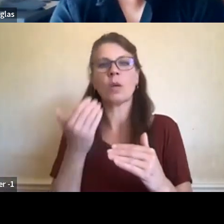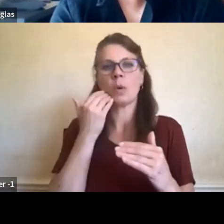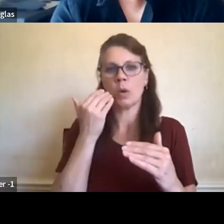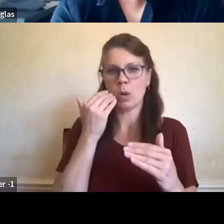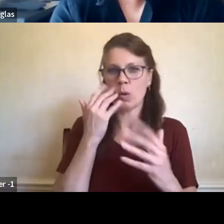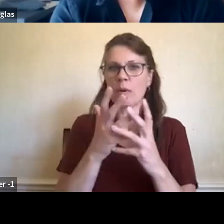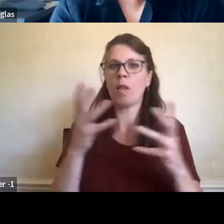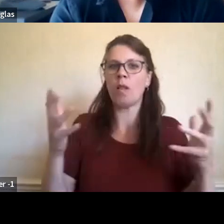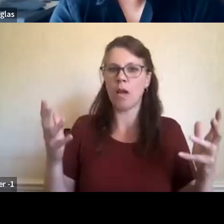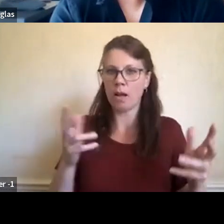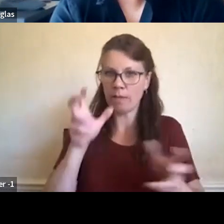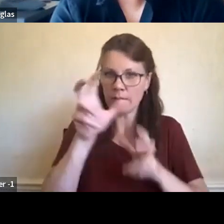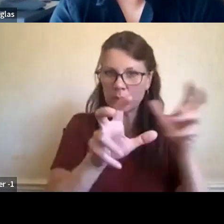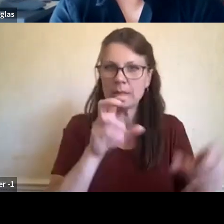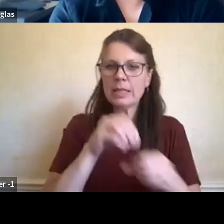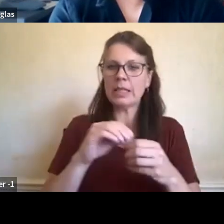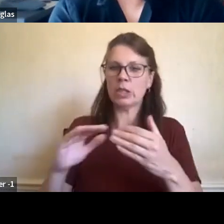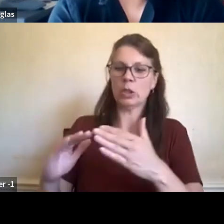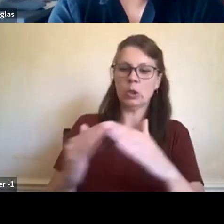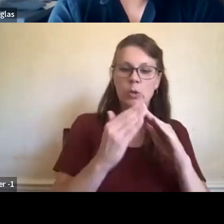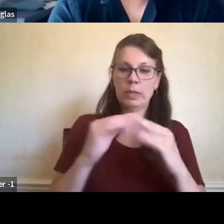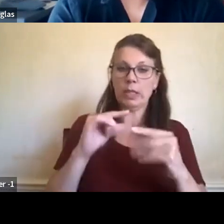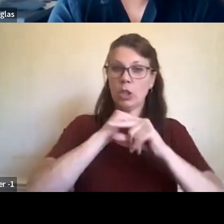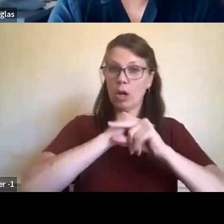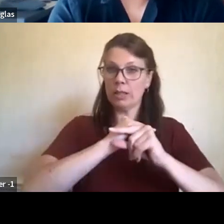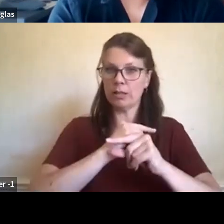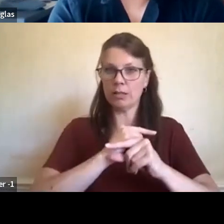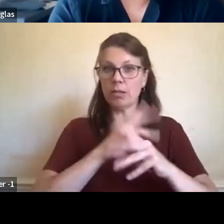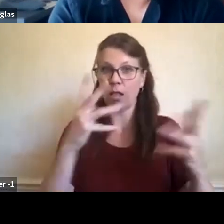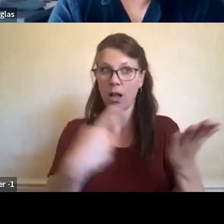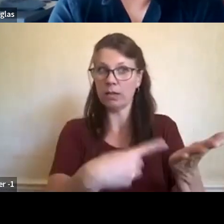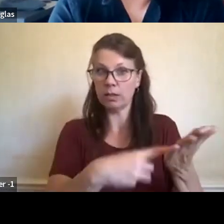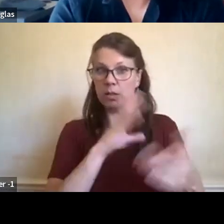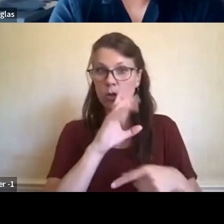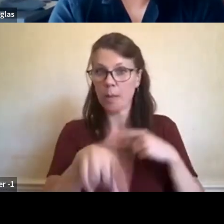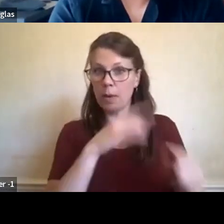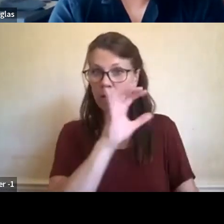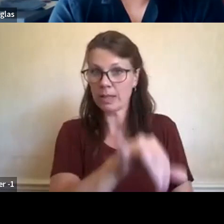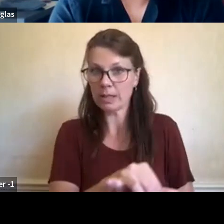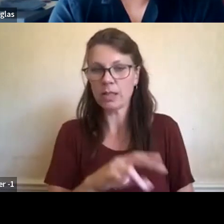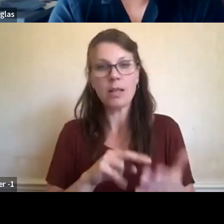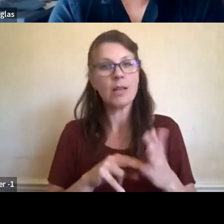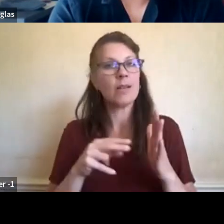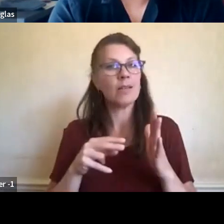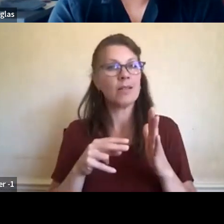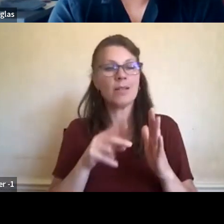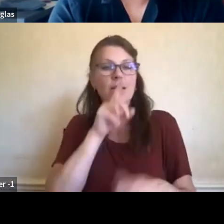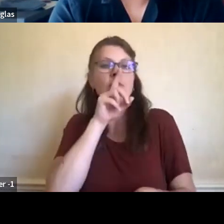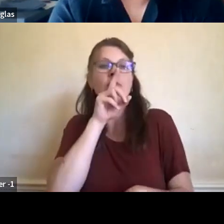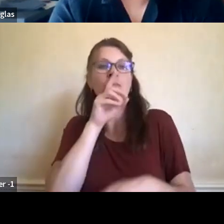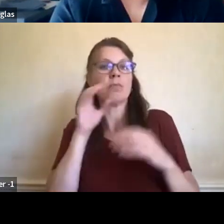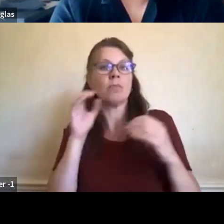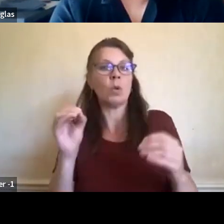There's talk of that in investments for, so there, this isn't like, there's going to be no resources to support that process.